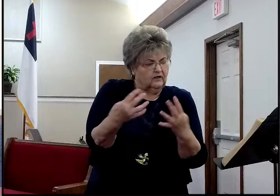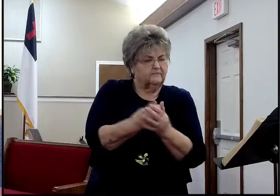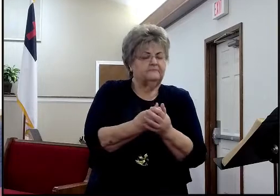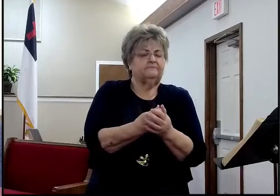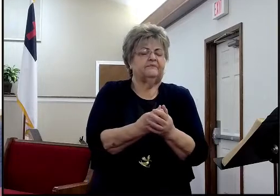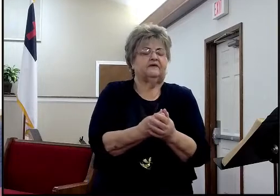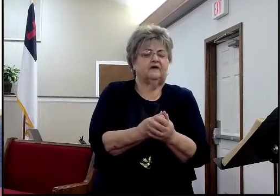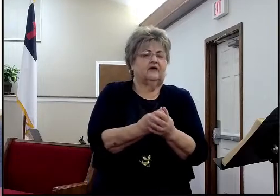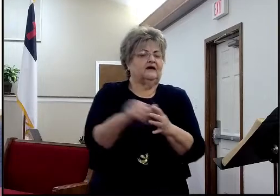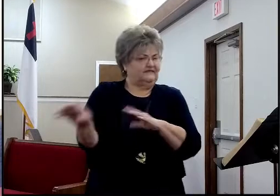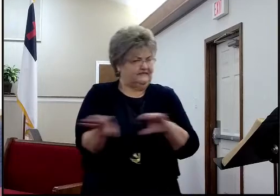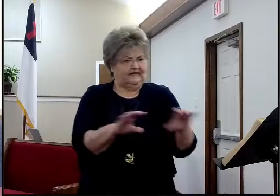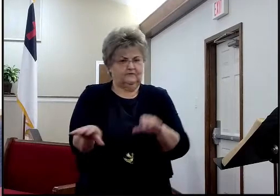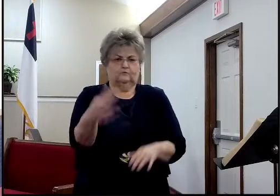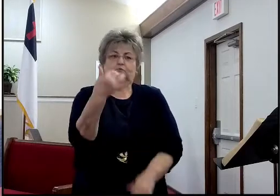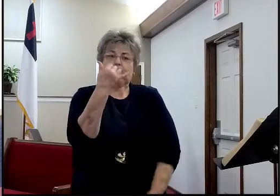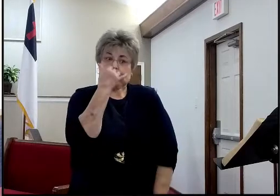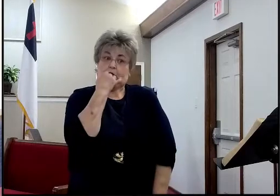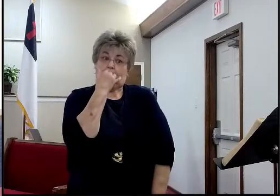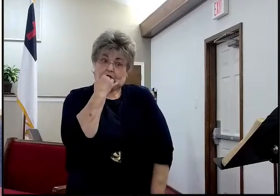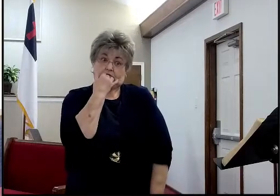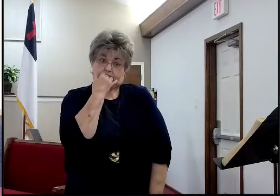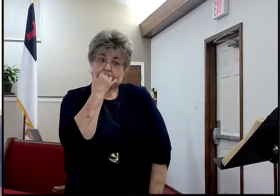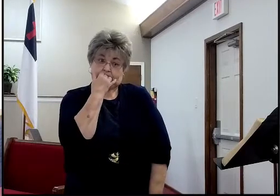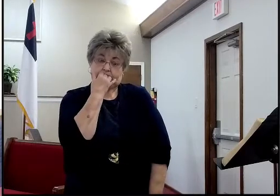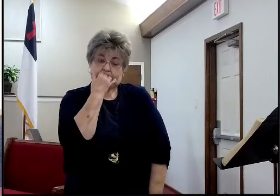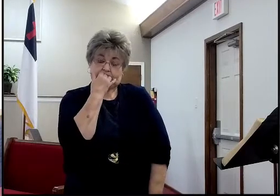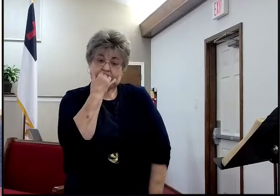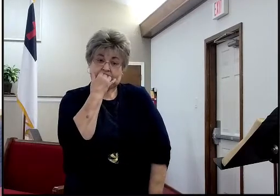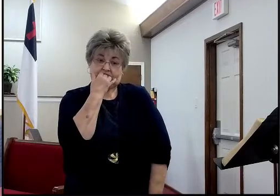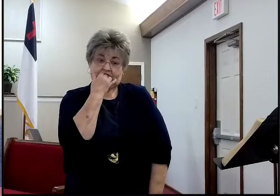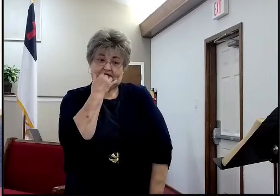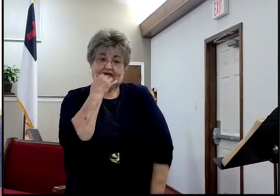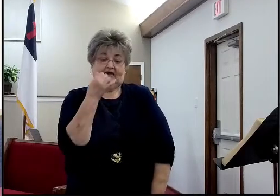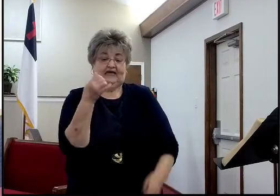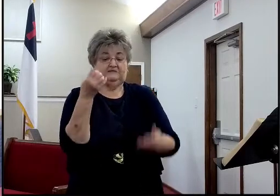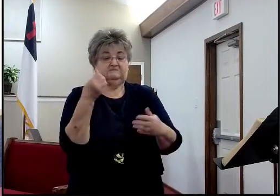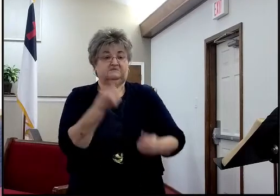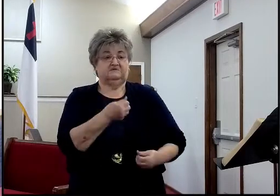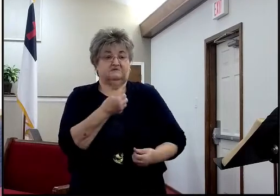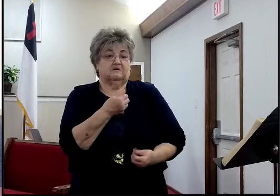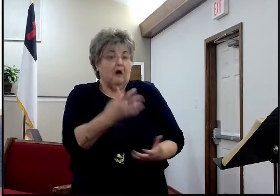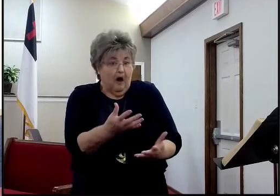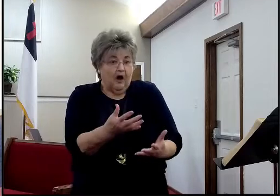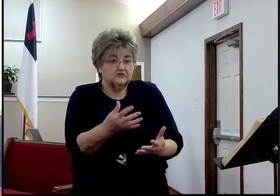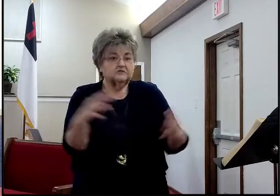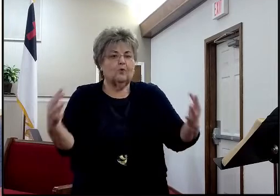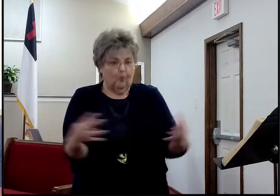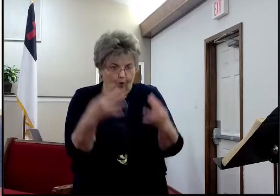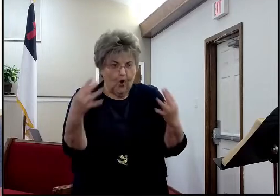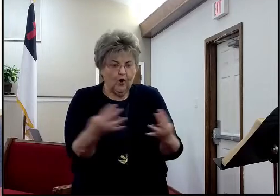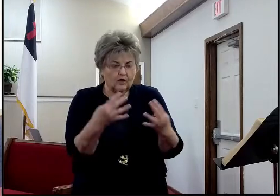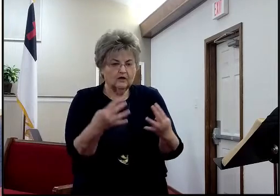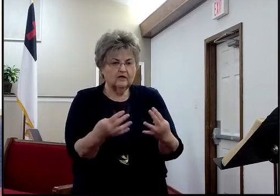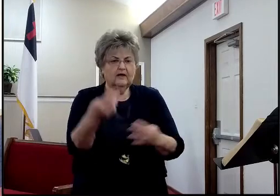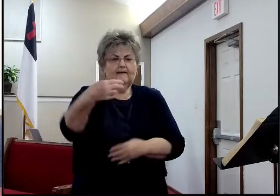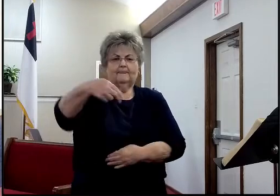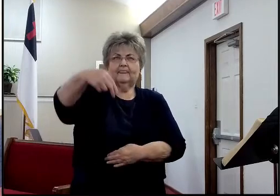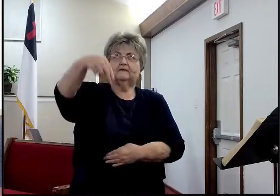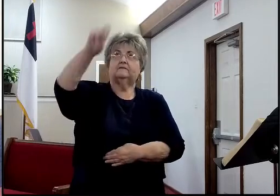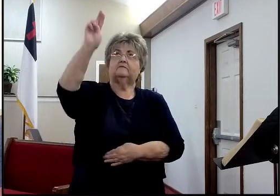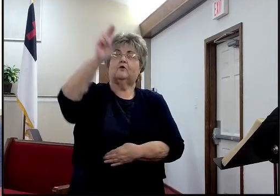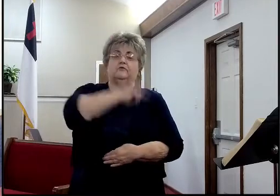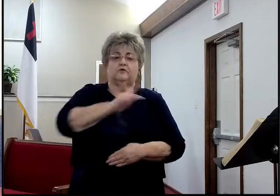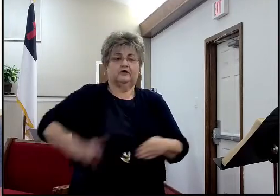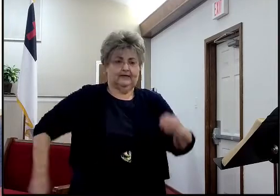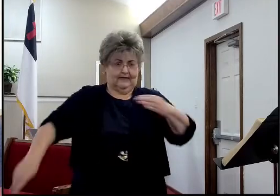he, he did what was wrong, obviously, and there was a civil war, and the northern kingdom came to be, and so, when the northern kingdom came to